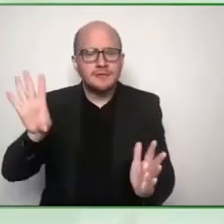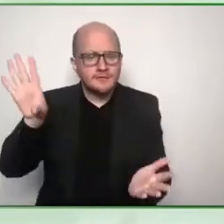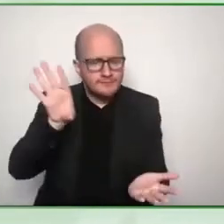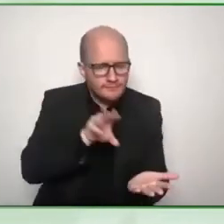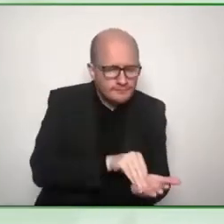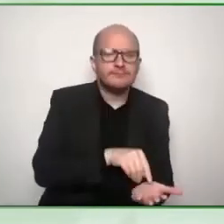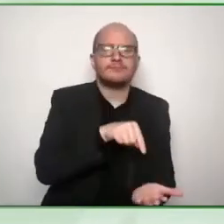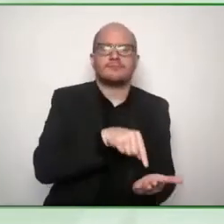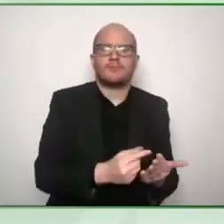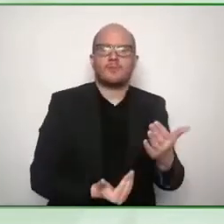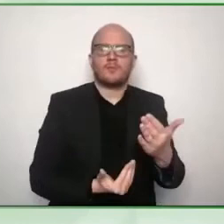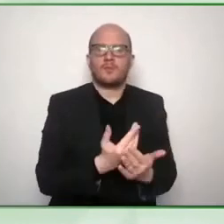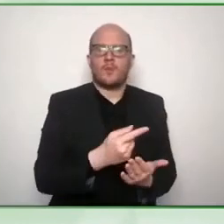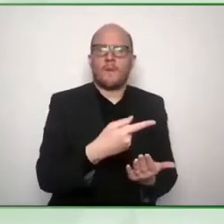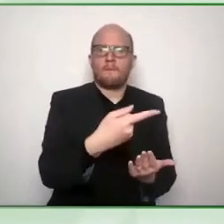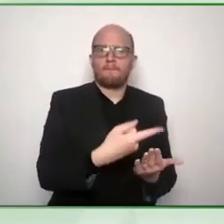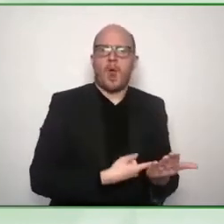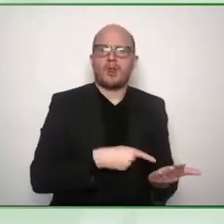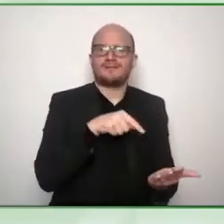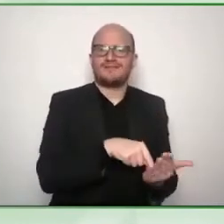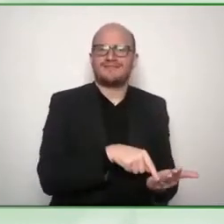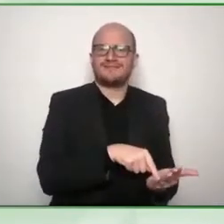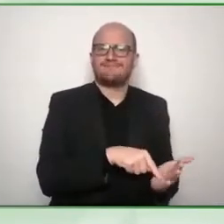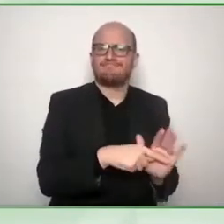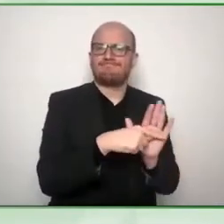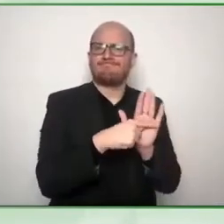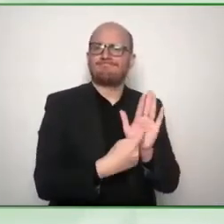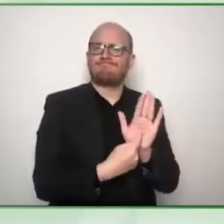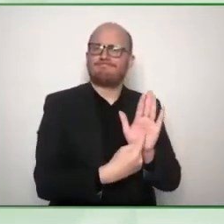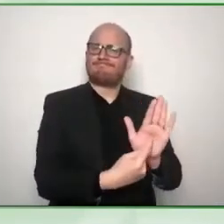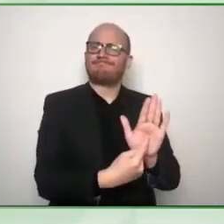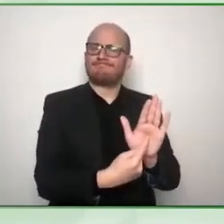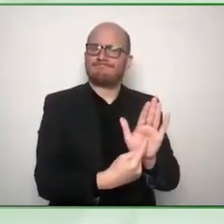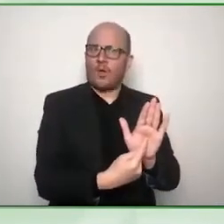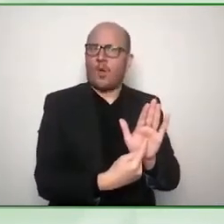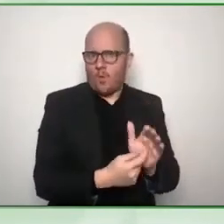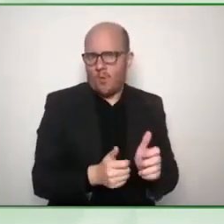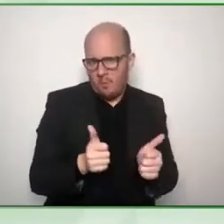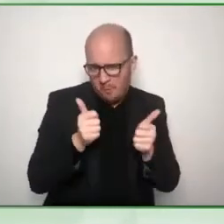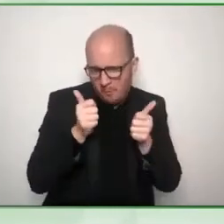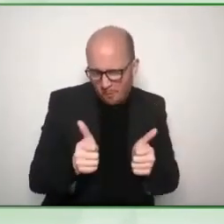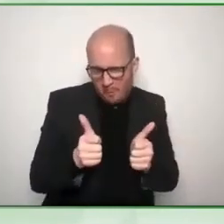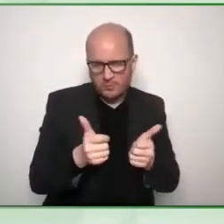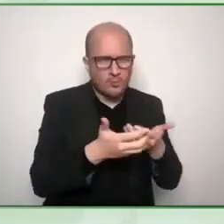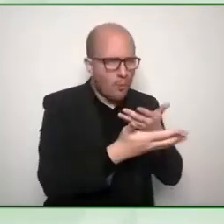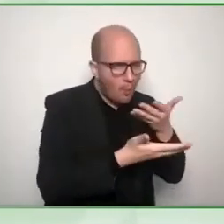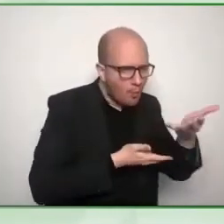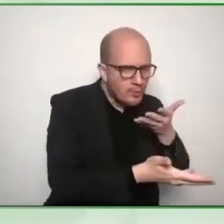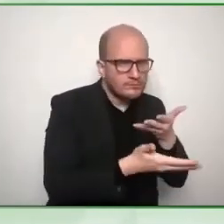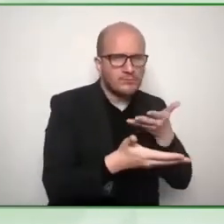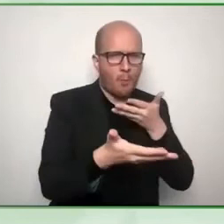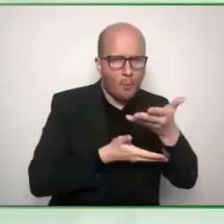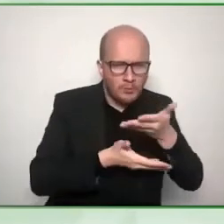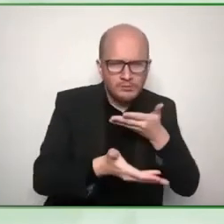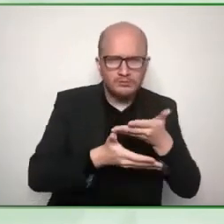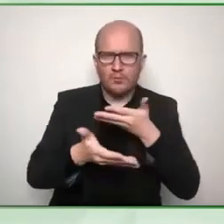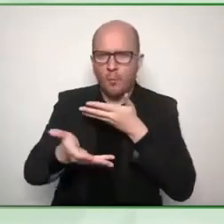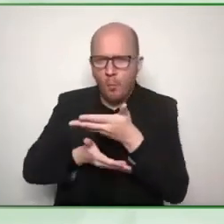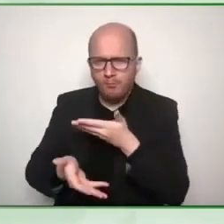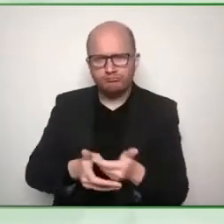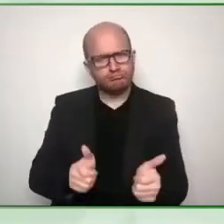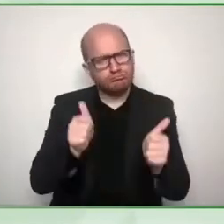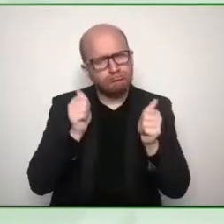vision australia on so really rich robust consultation um and out of that uh consultation became